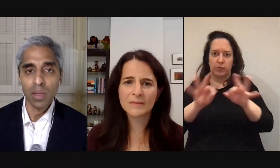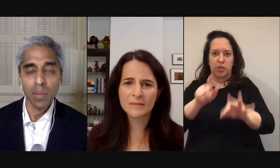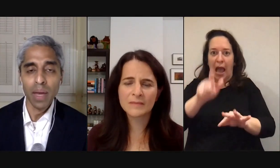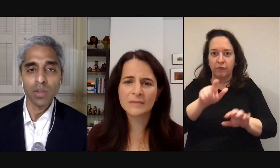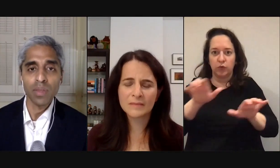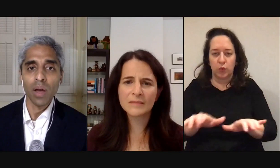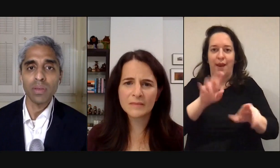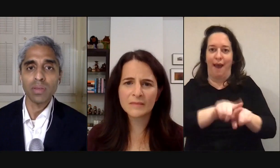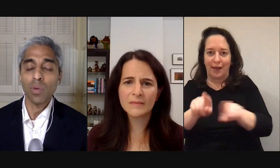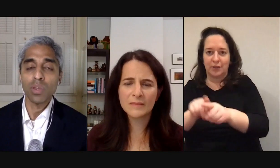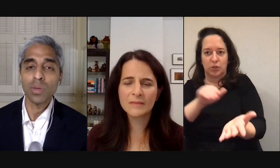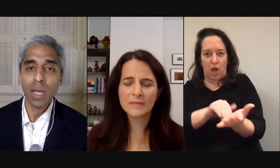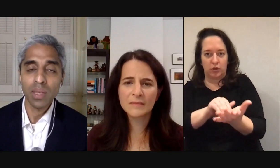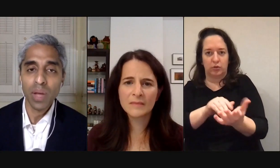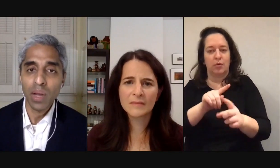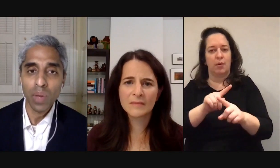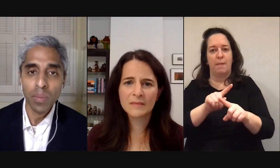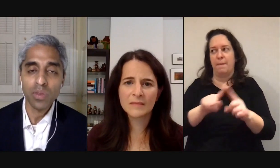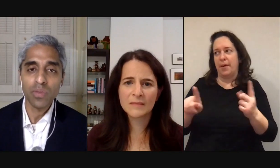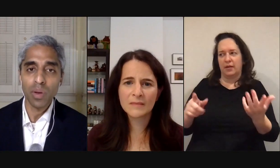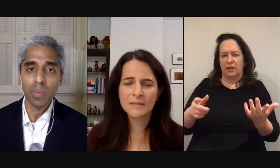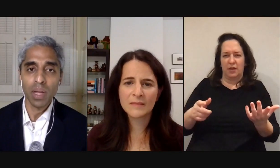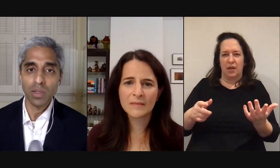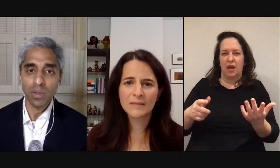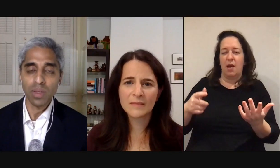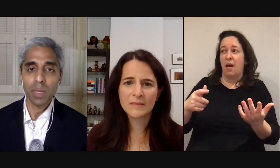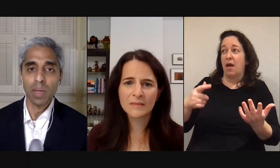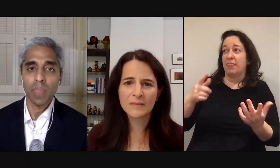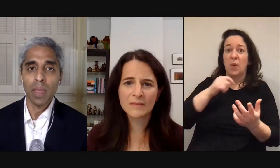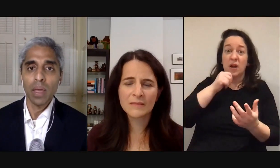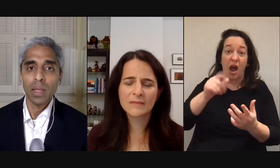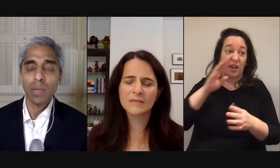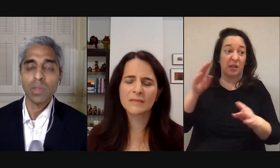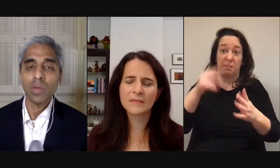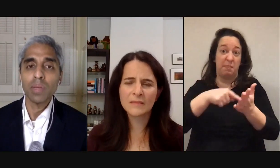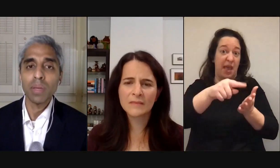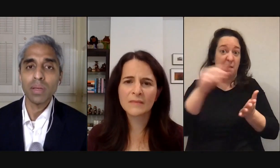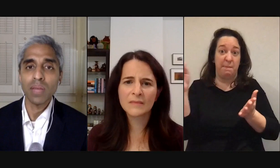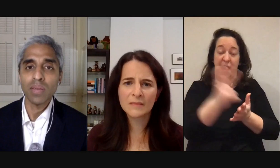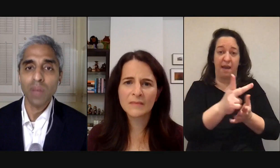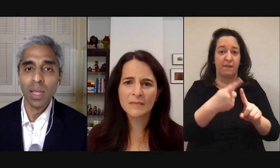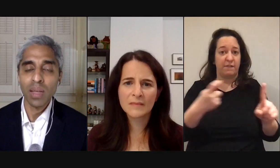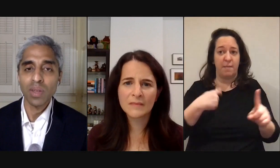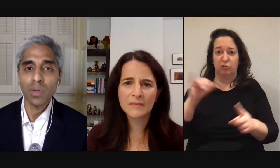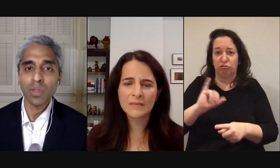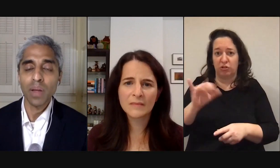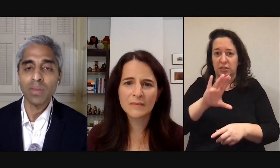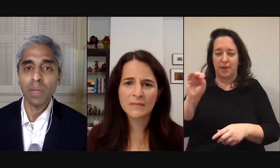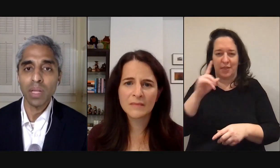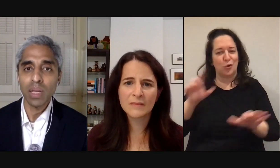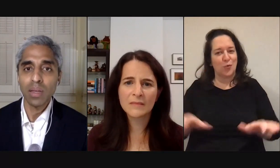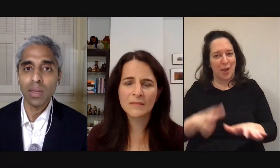you know being the manager of the office they weren't doing that because they were getting reimbursed for it by an insurance company they were doing it because they saw that as their